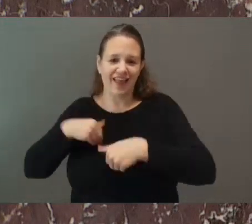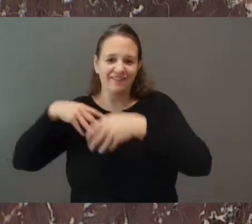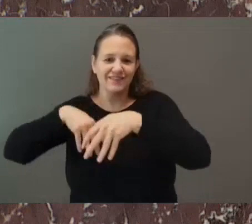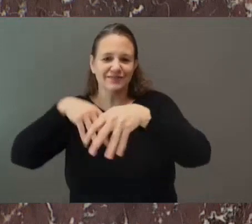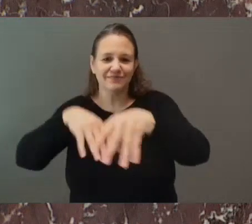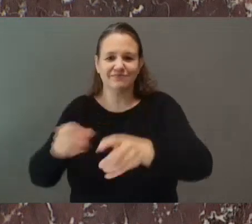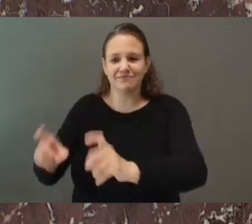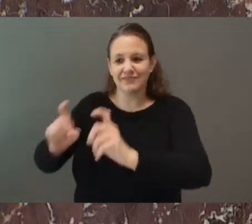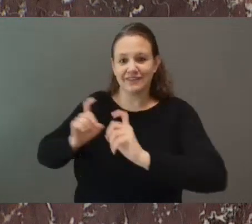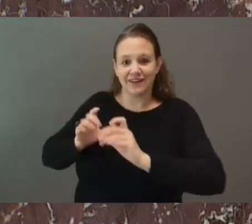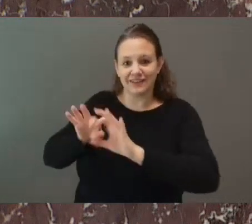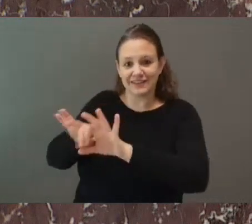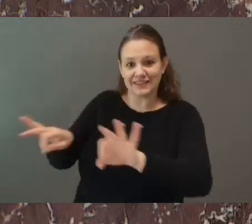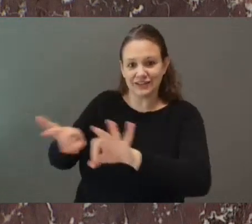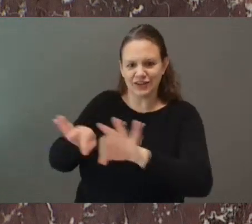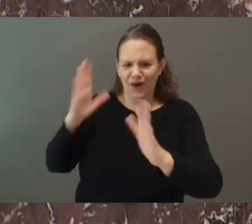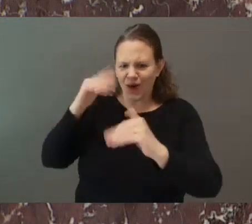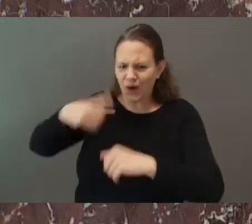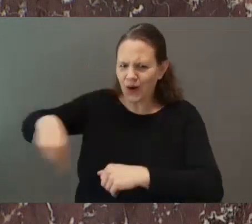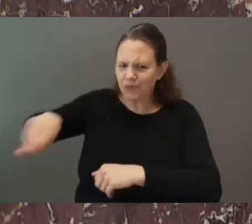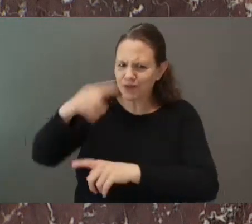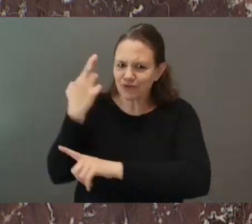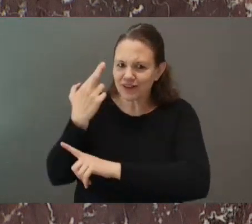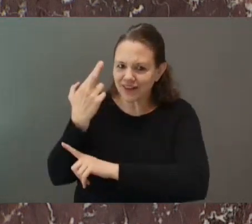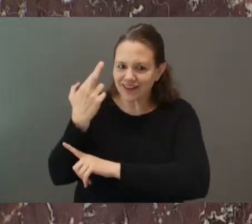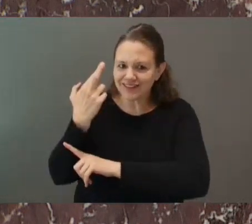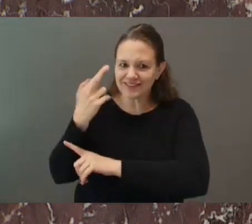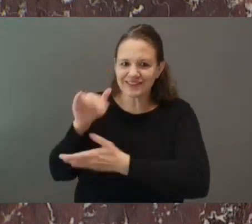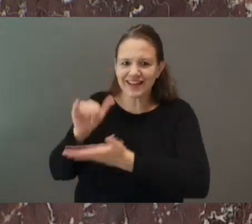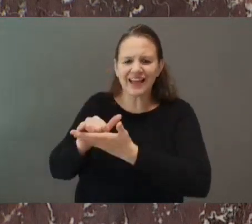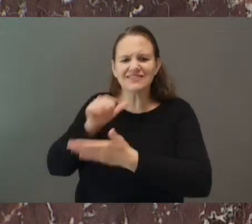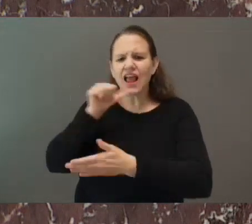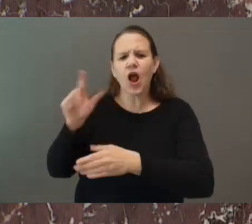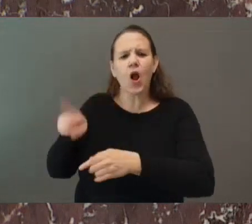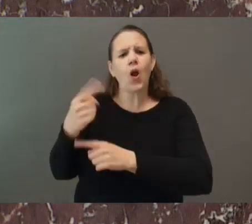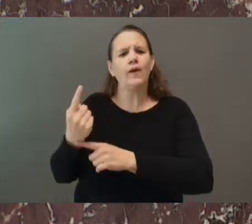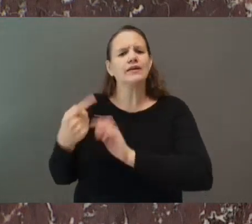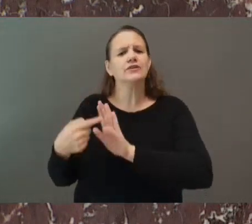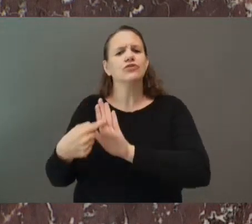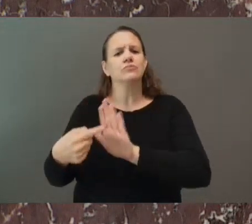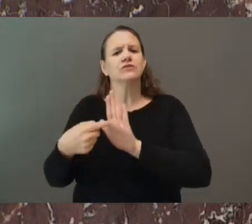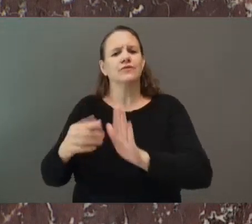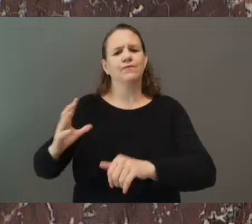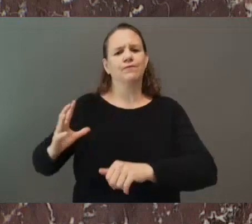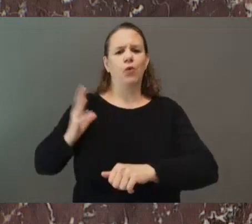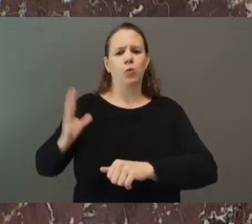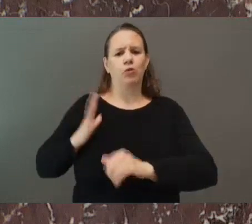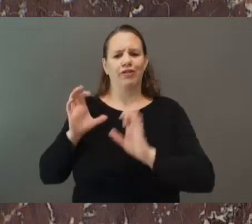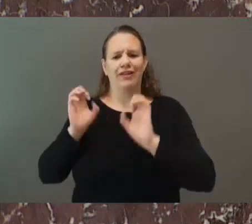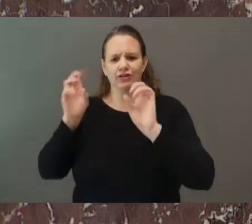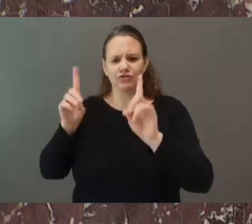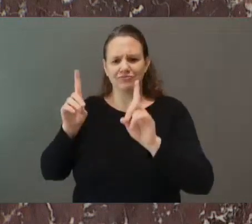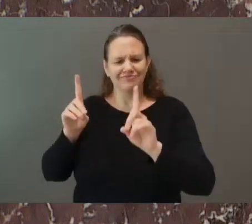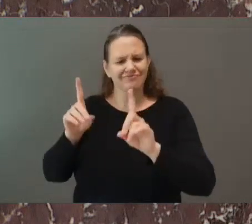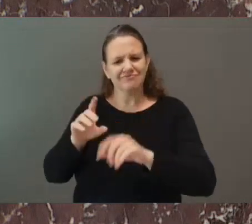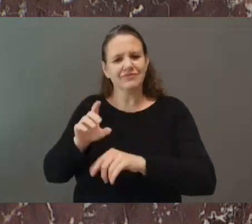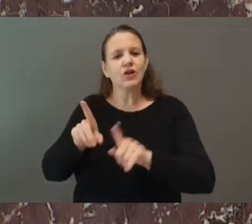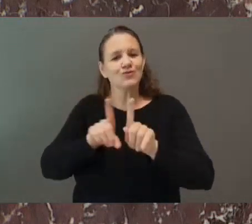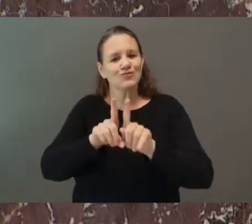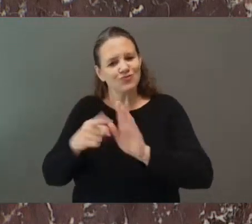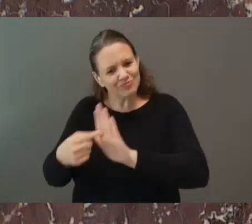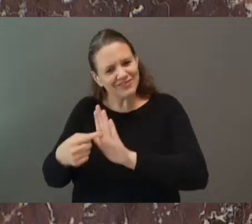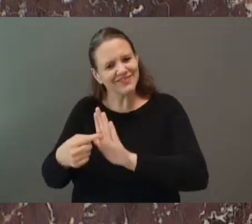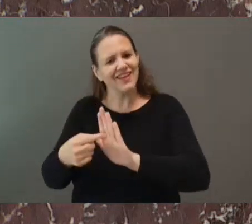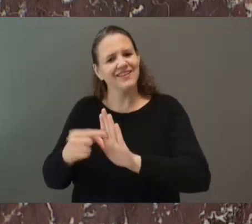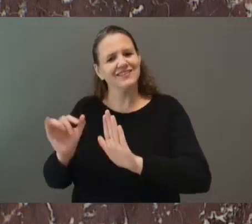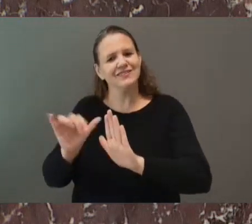than a year of formal education. It represents the challenges you faced, the relationships you built, the skills you honed,